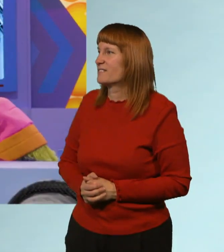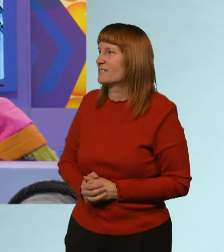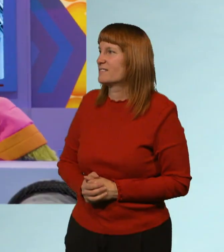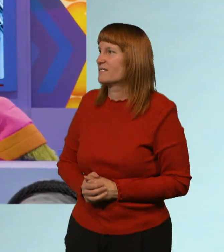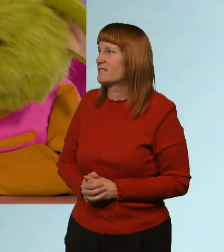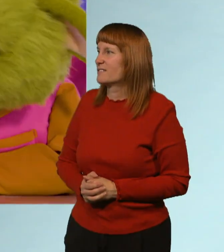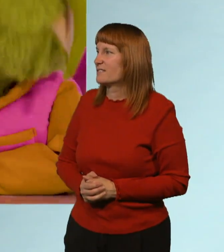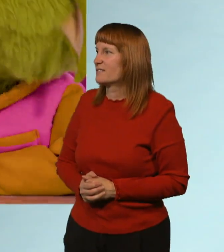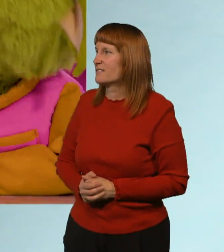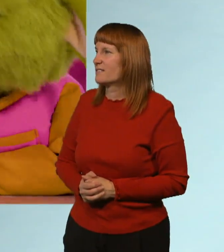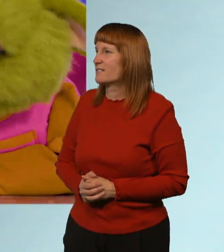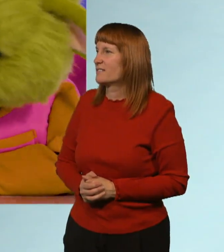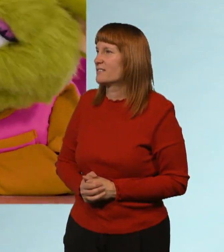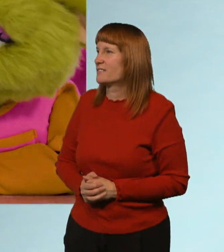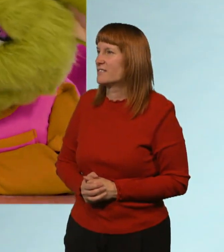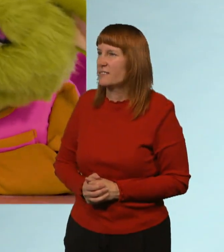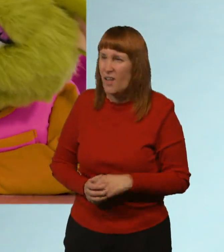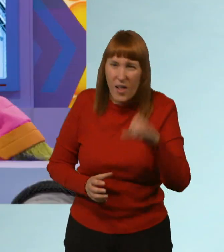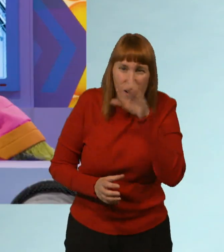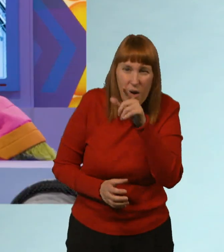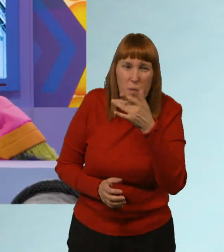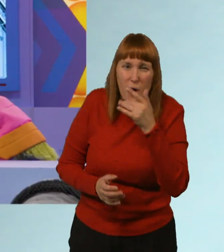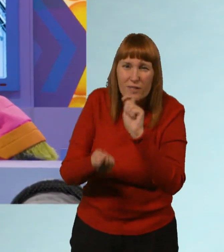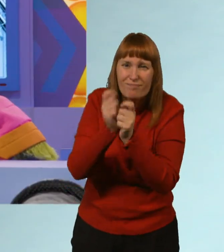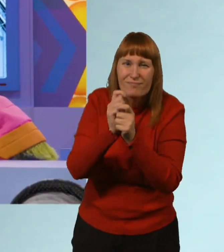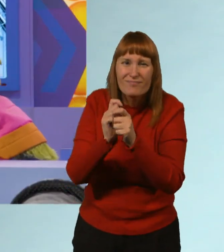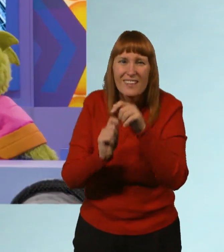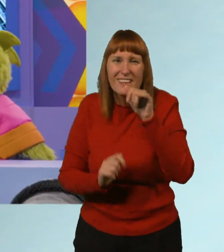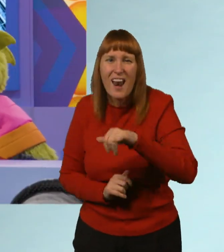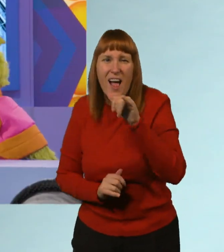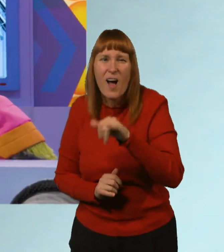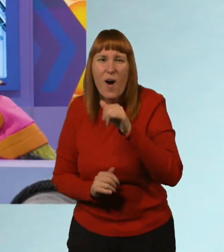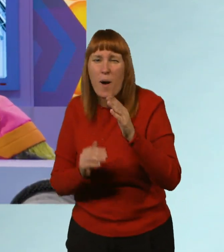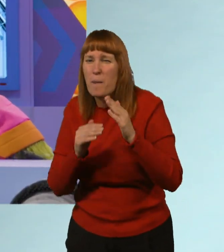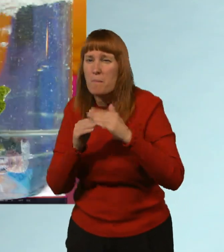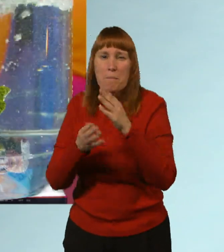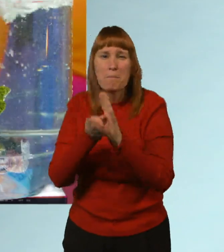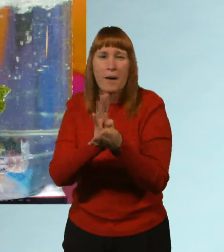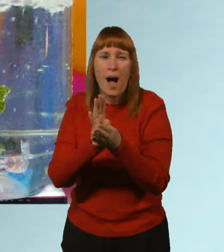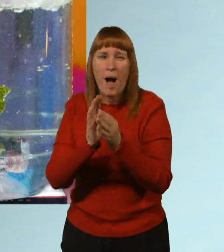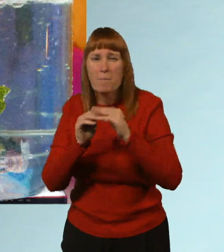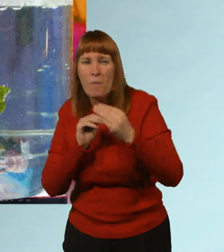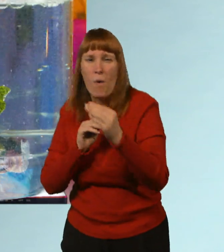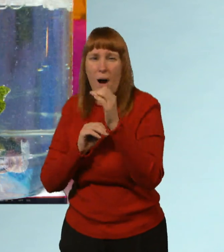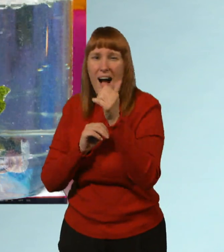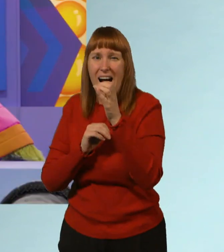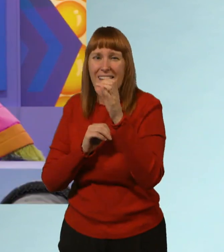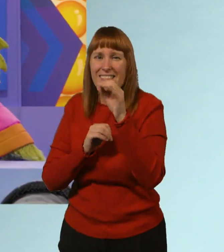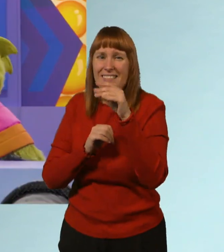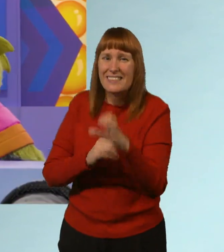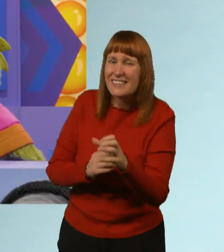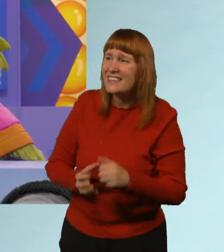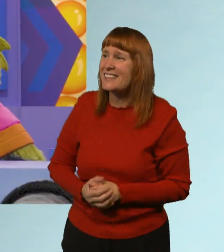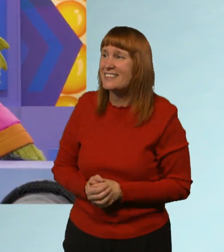Look! The water is turning yellow! That means it's becoming more acidic. We assume the